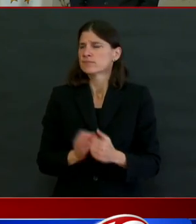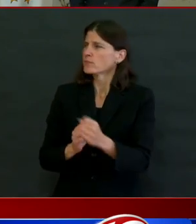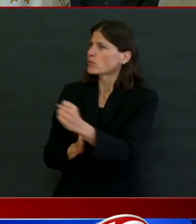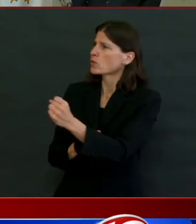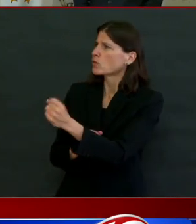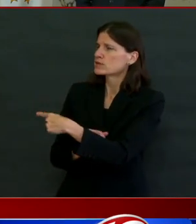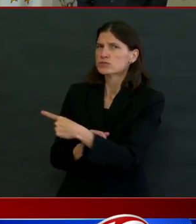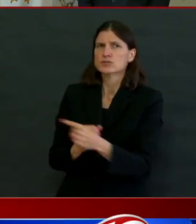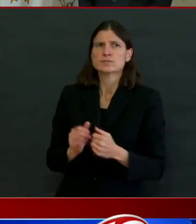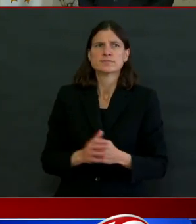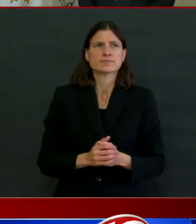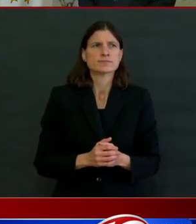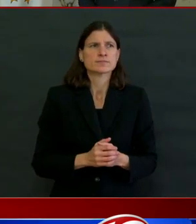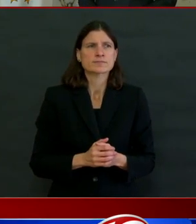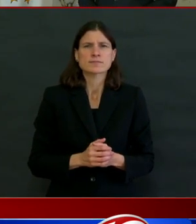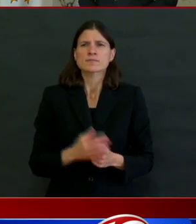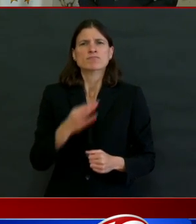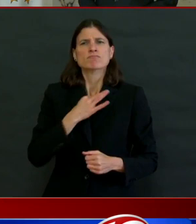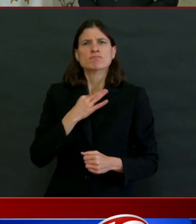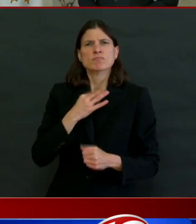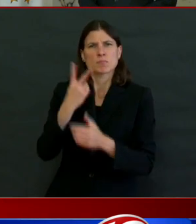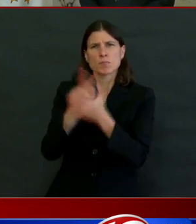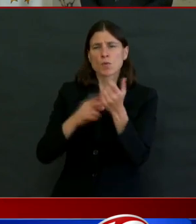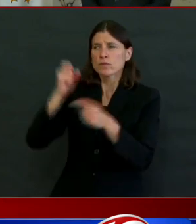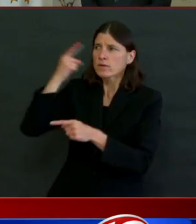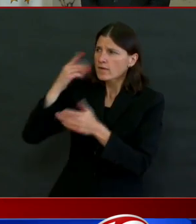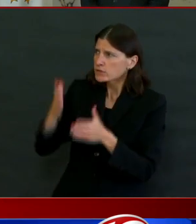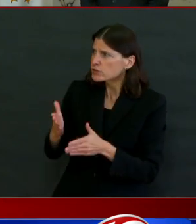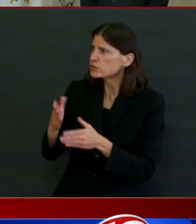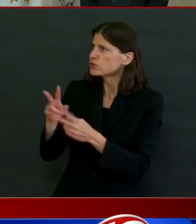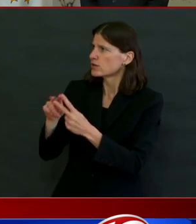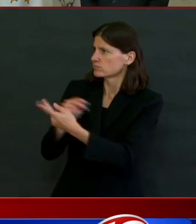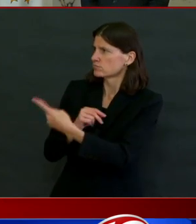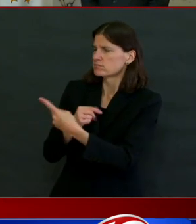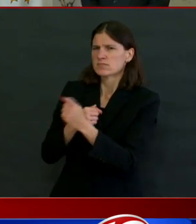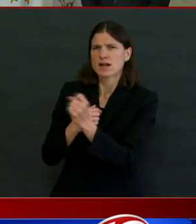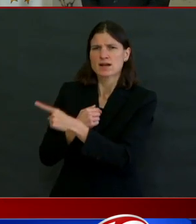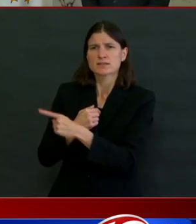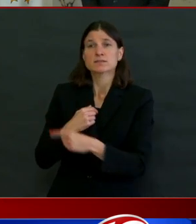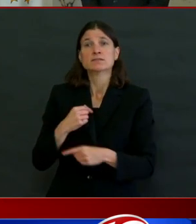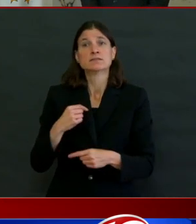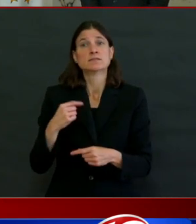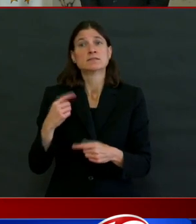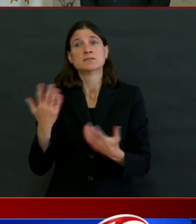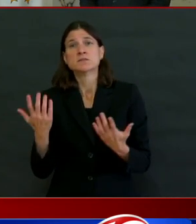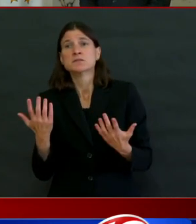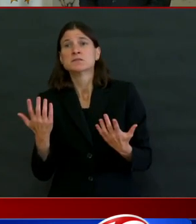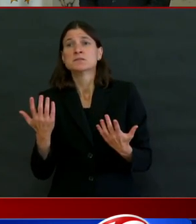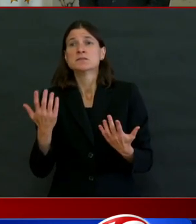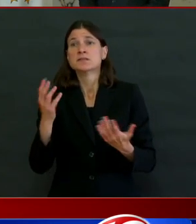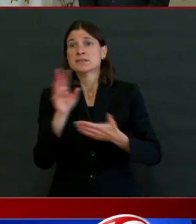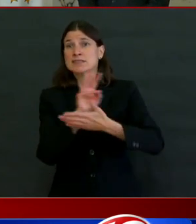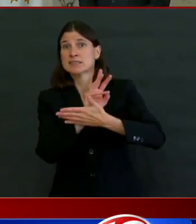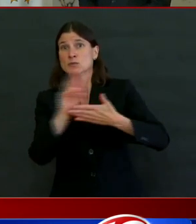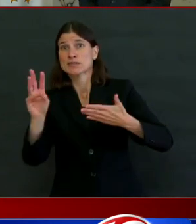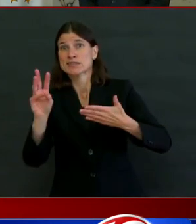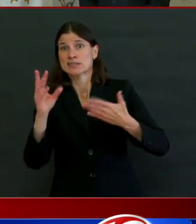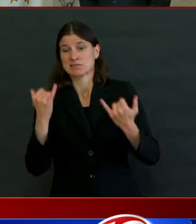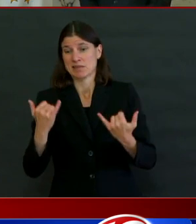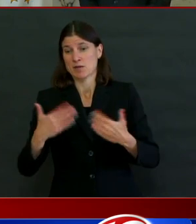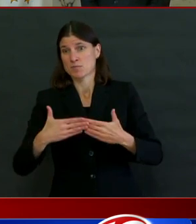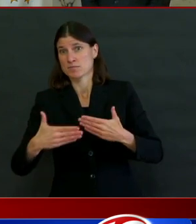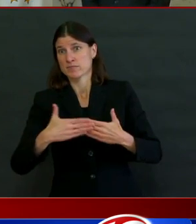It will have taken six weeks or more to peak. After the peak, whenever it is, how long might it take for rates of hospitalization,